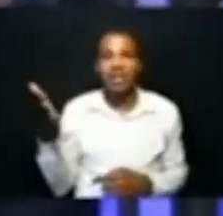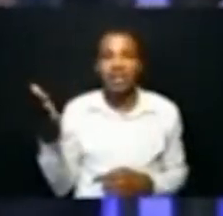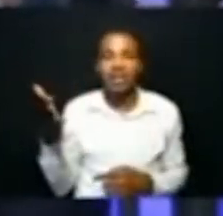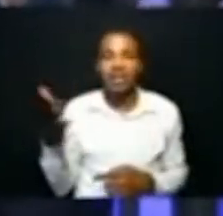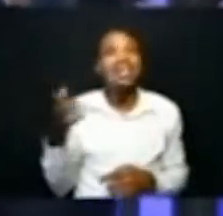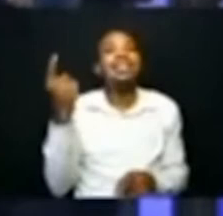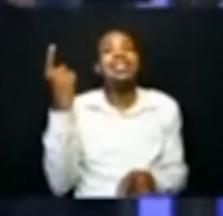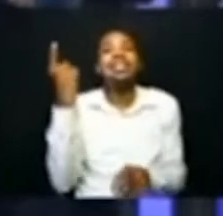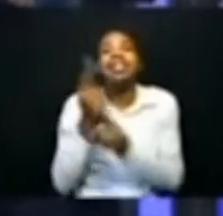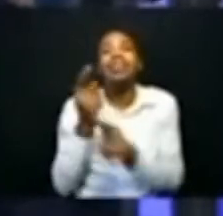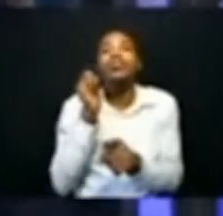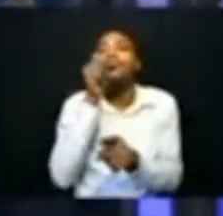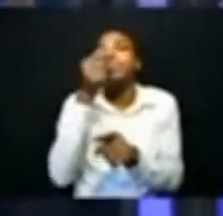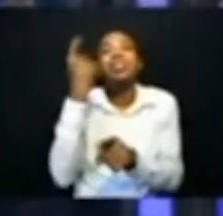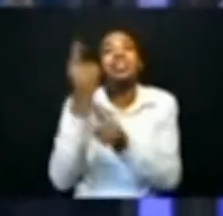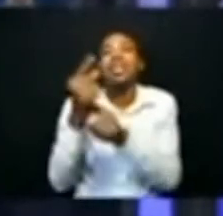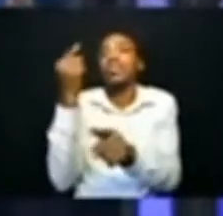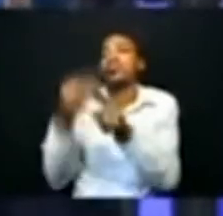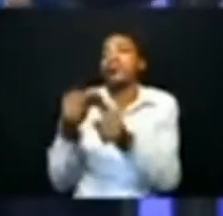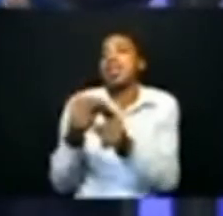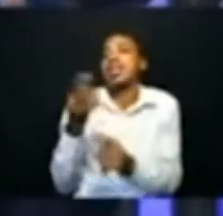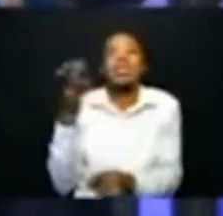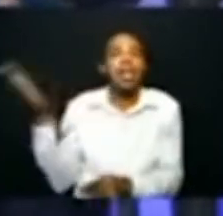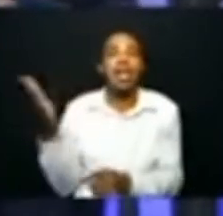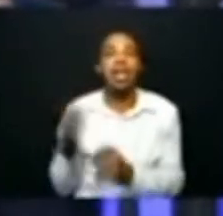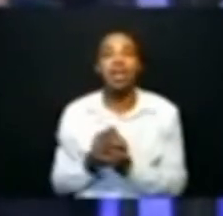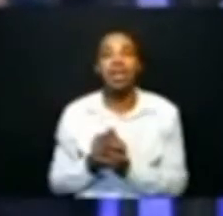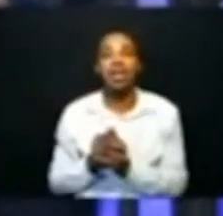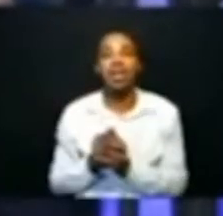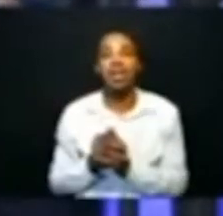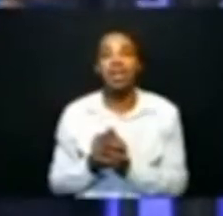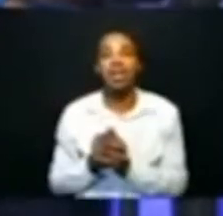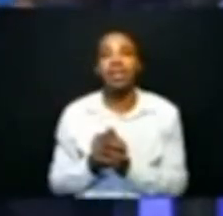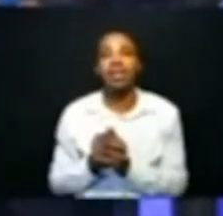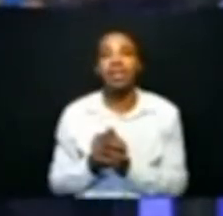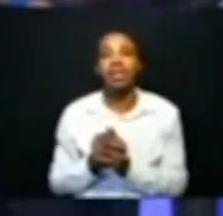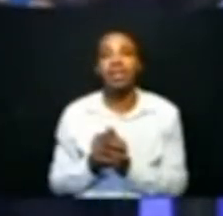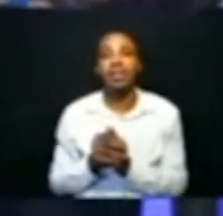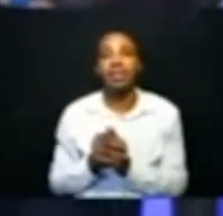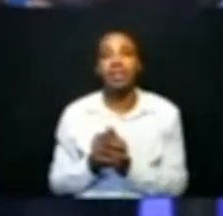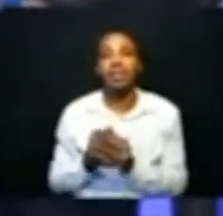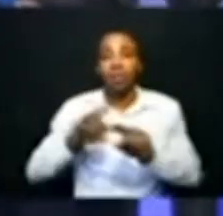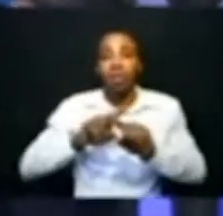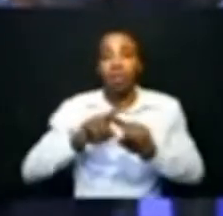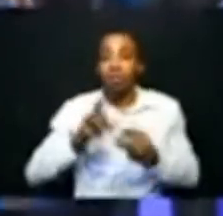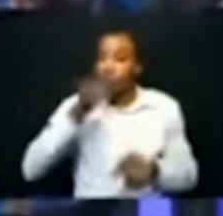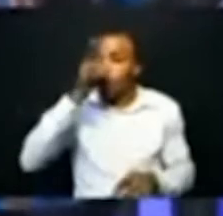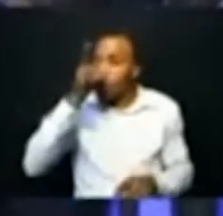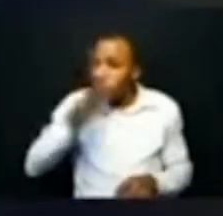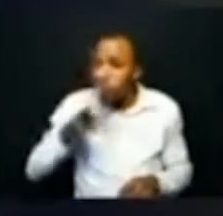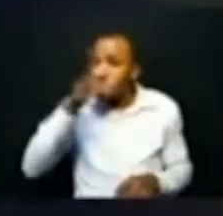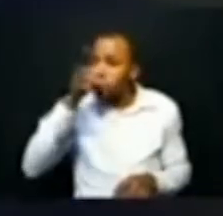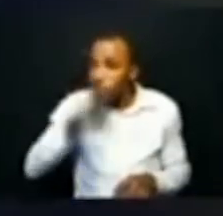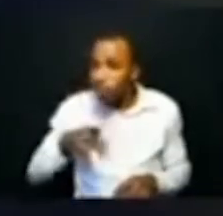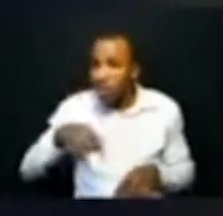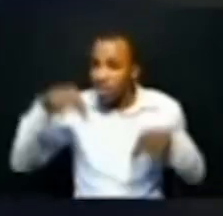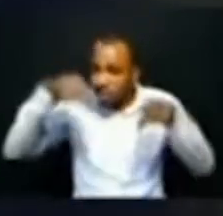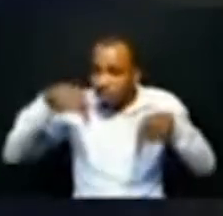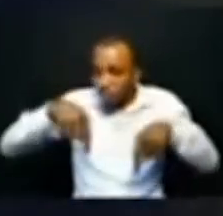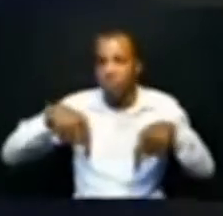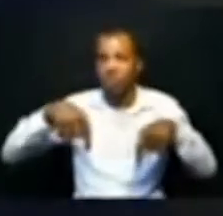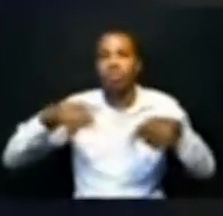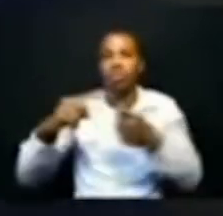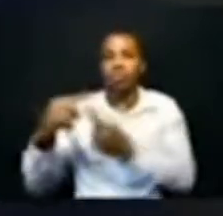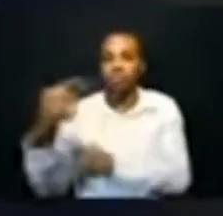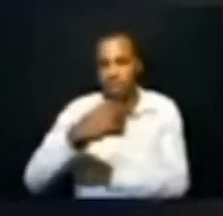only it is it is only by name what is real is today and that is a present